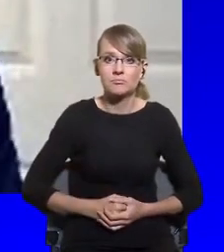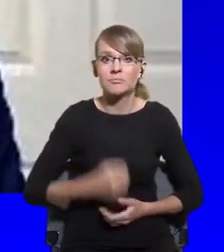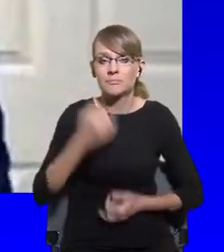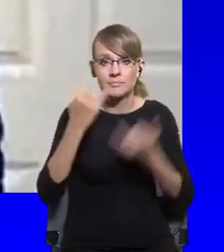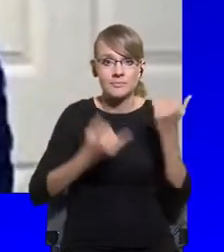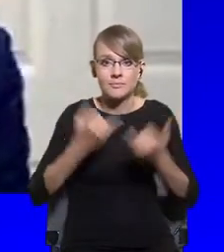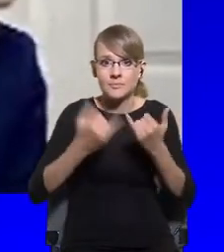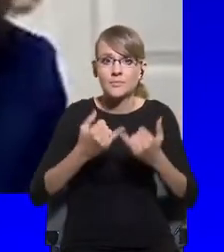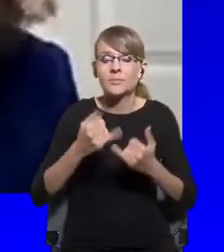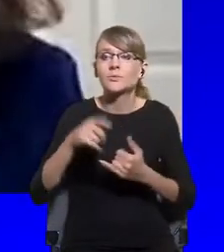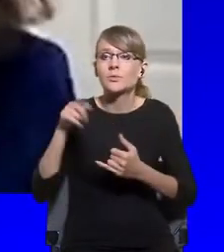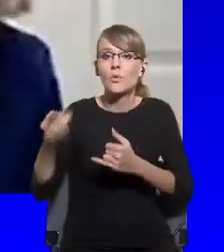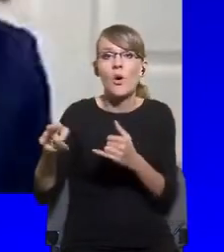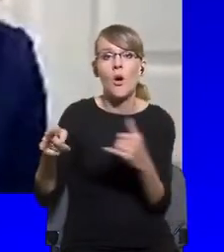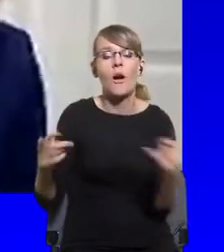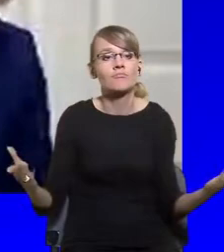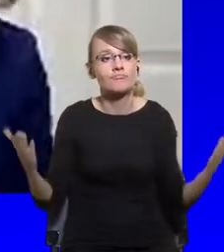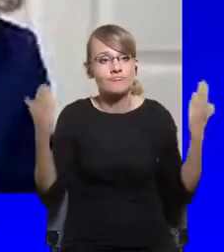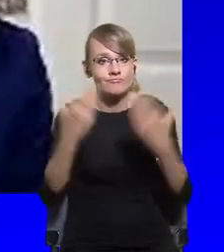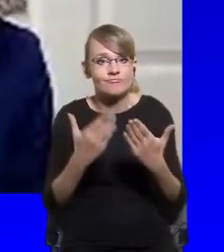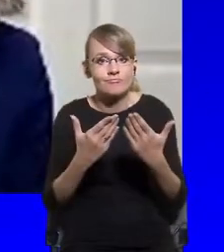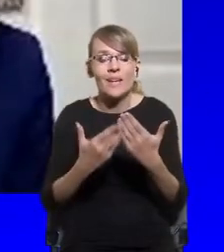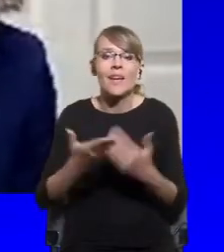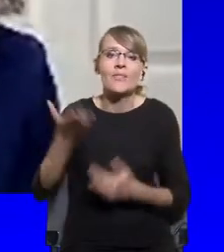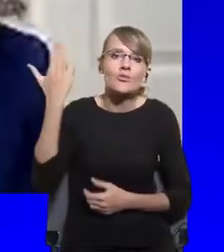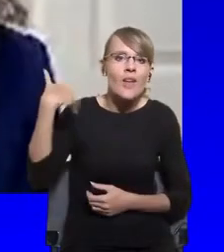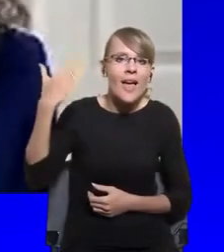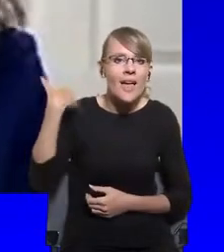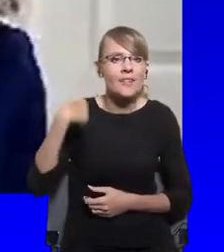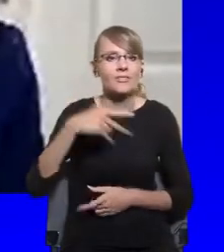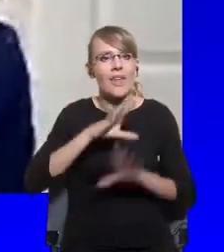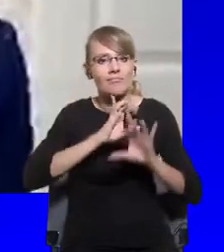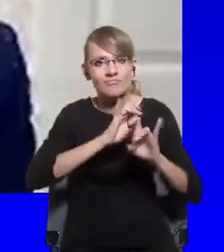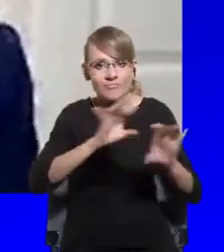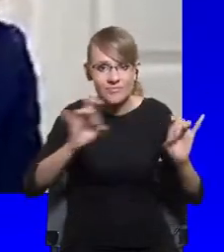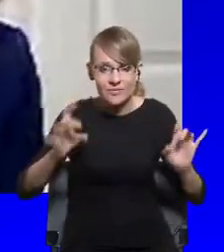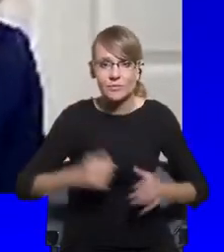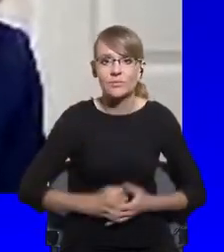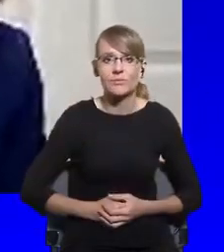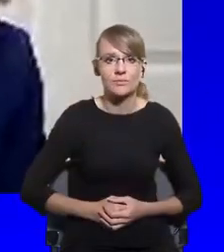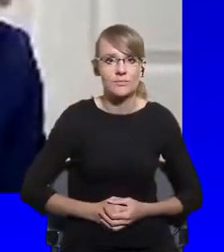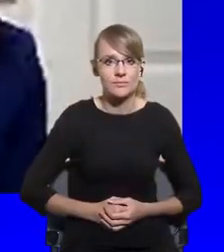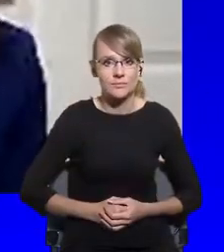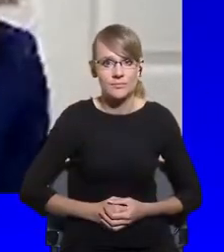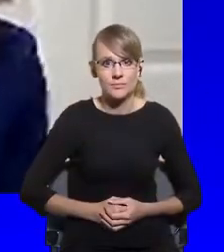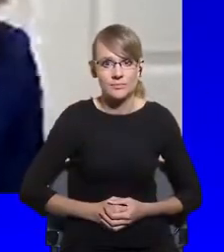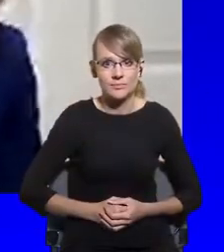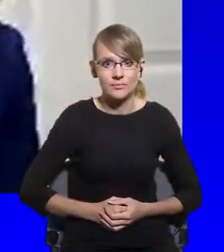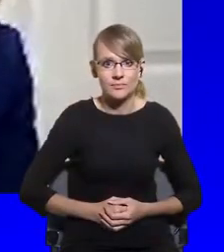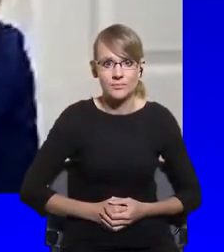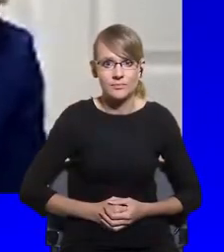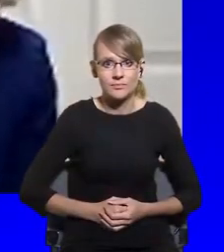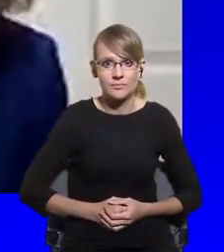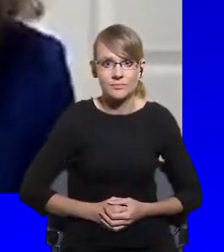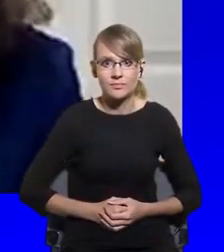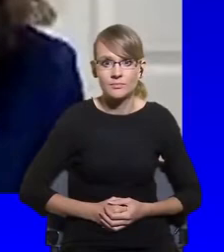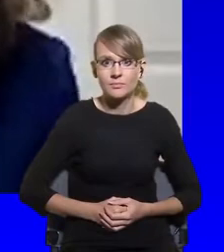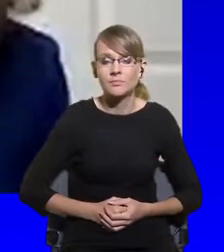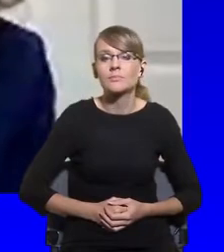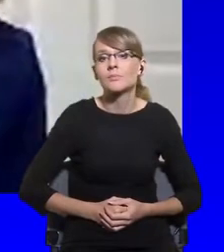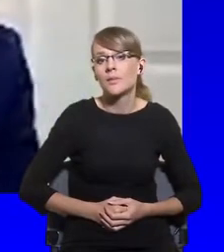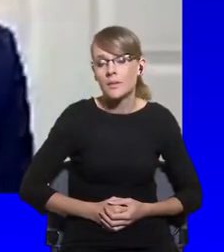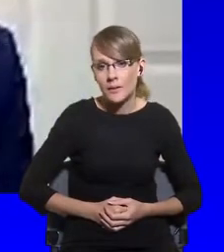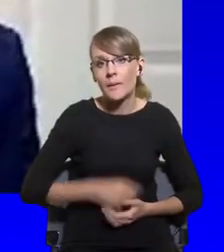put forward, then we can say that policy